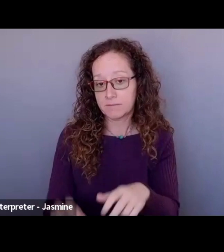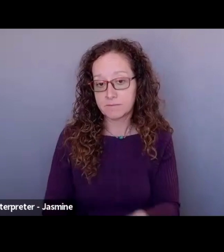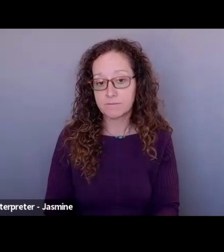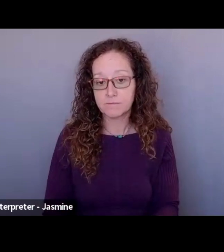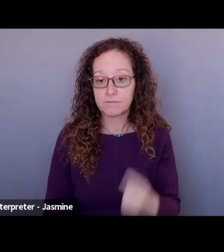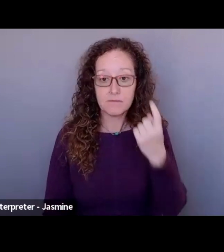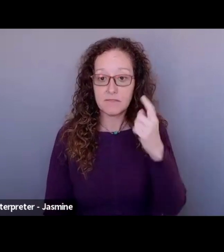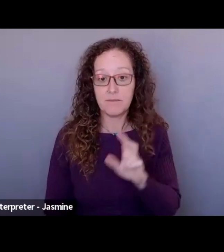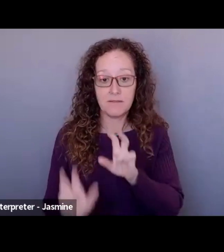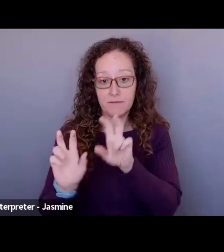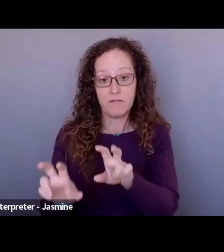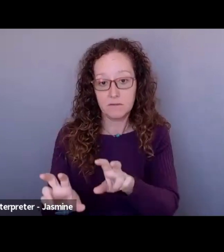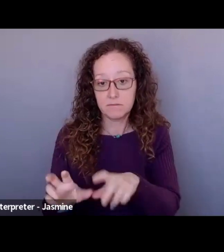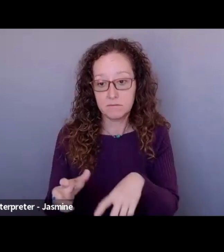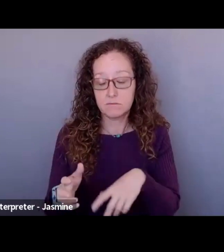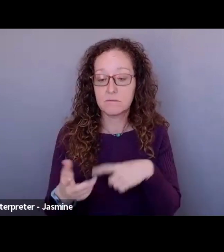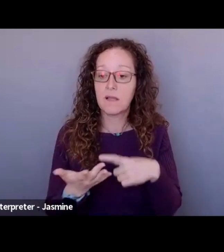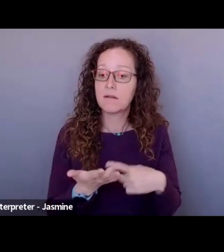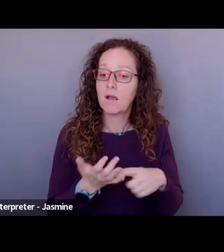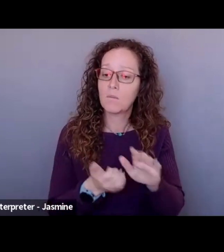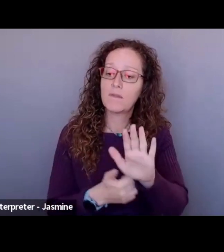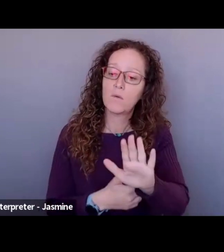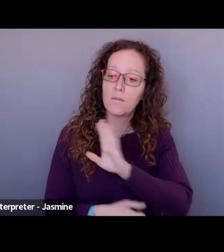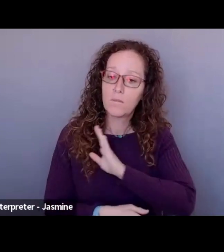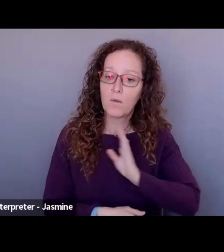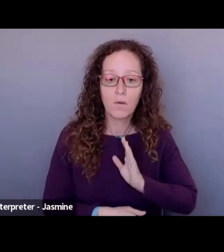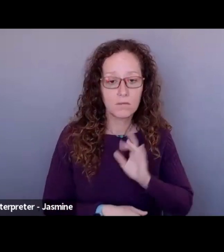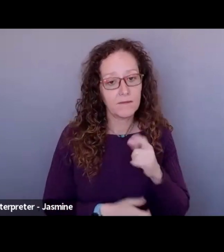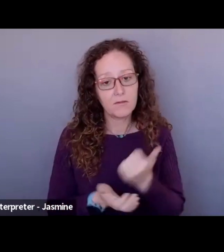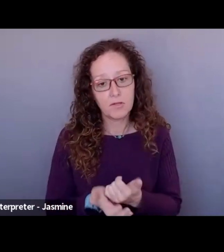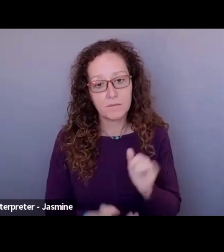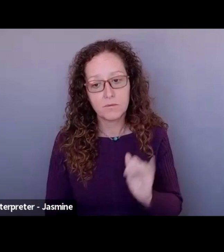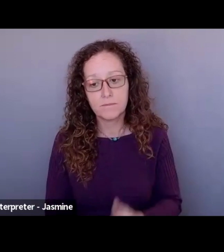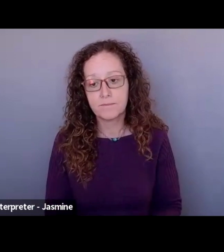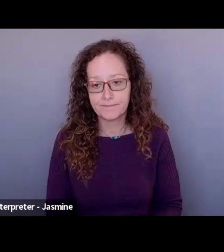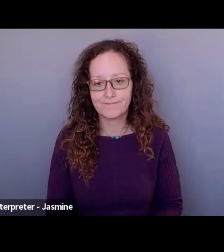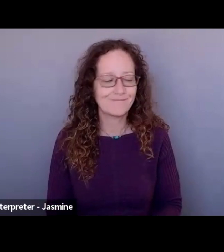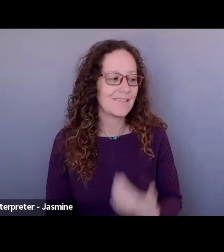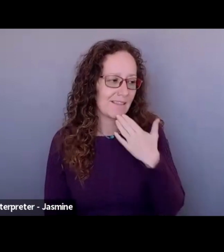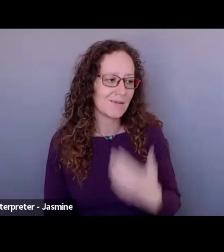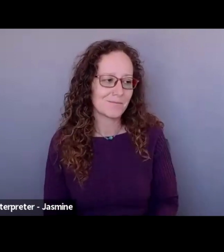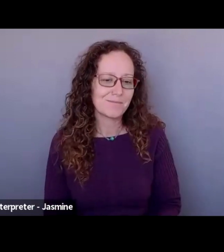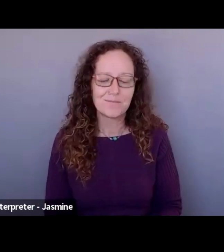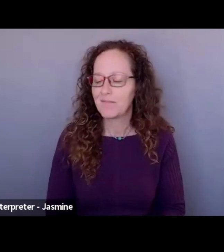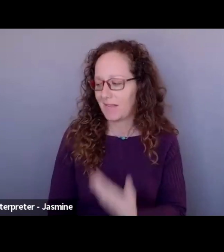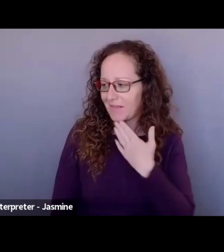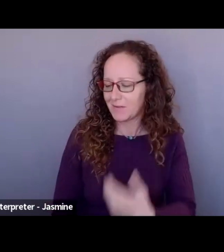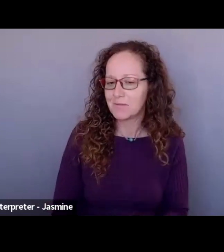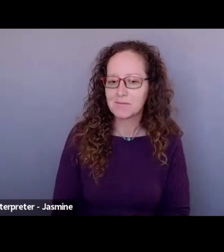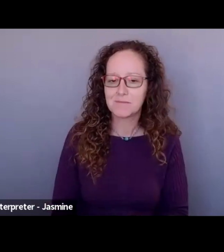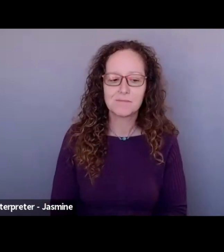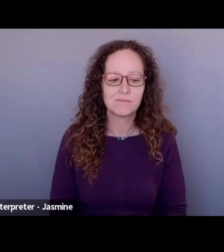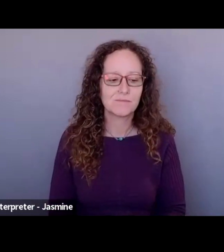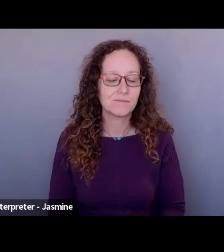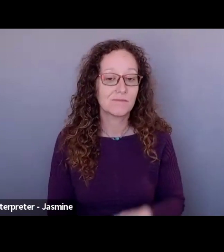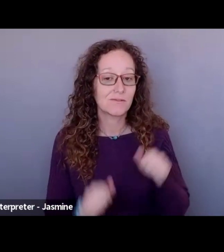talk to your board. Okay. Which should be helpful. Thank you. Thank you. Great. Thank